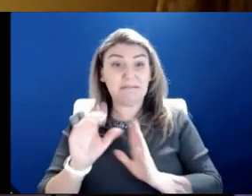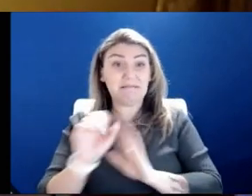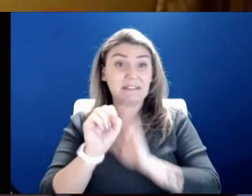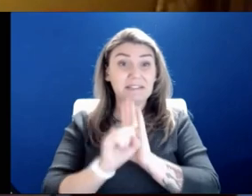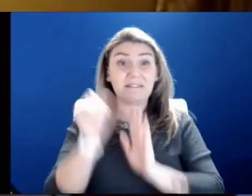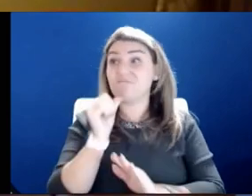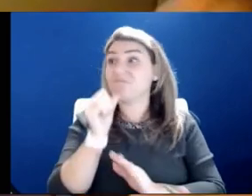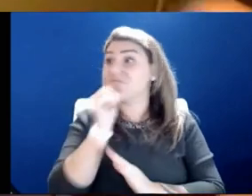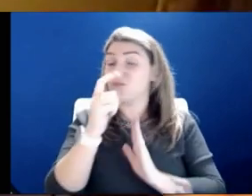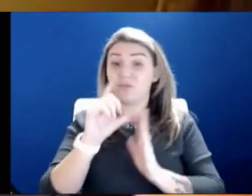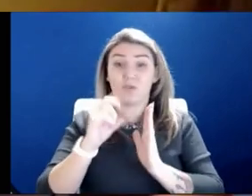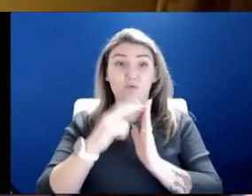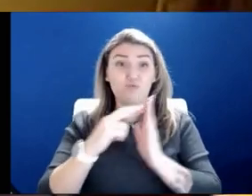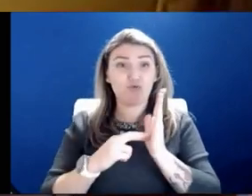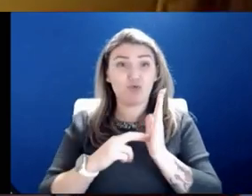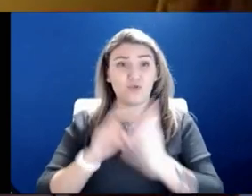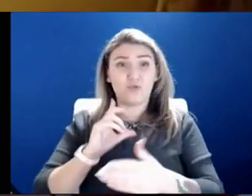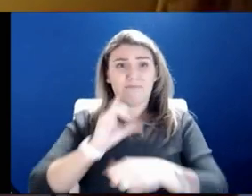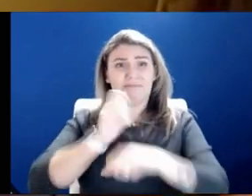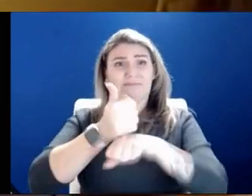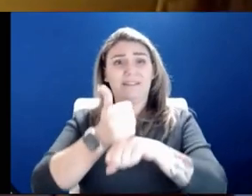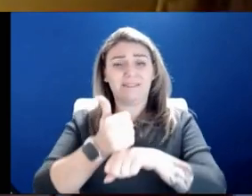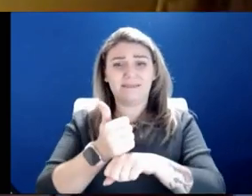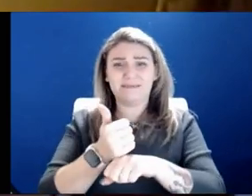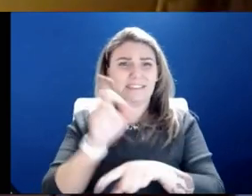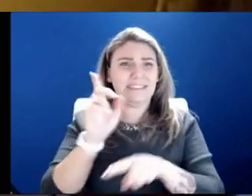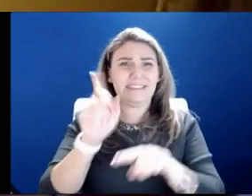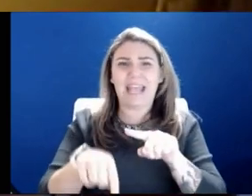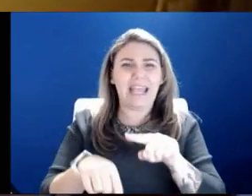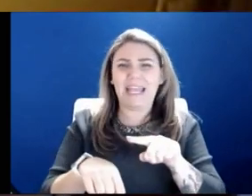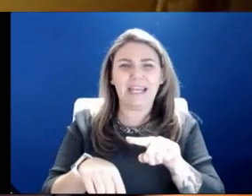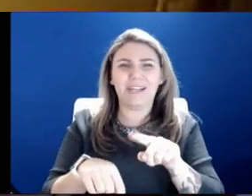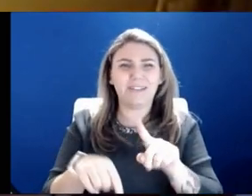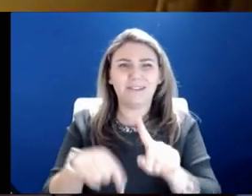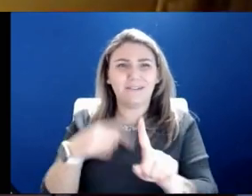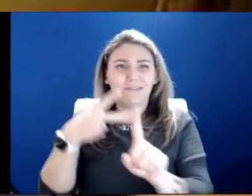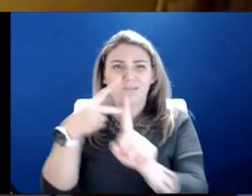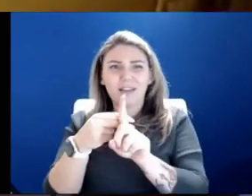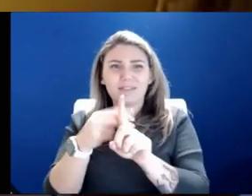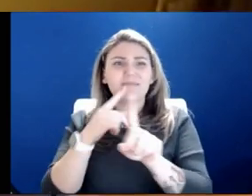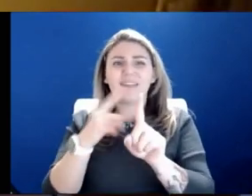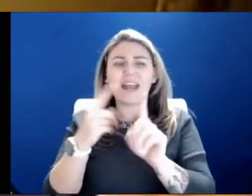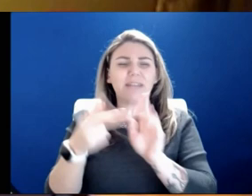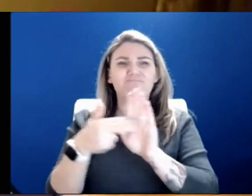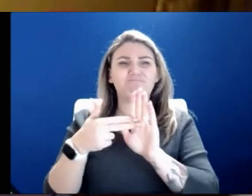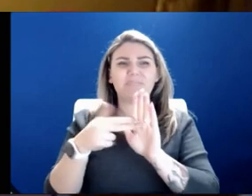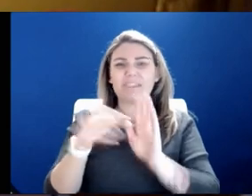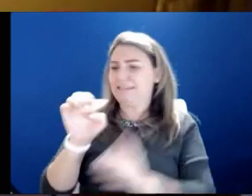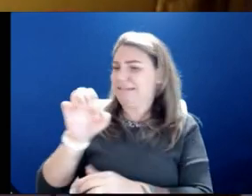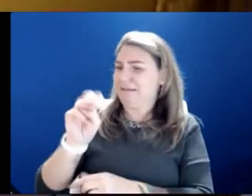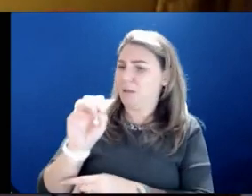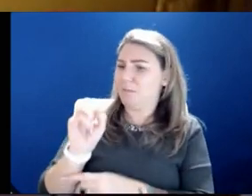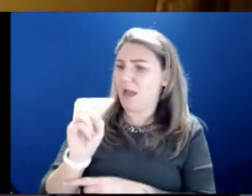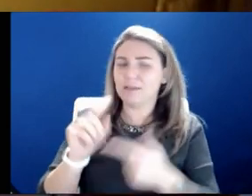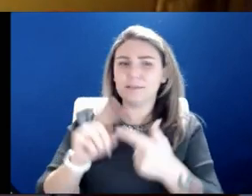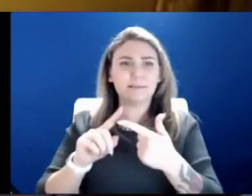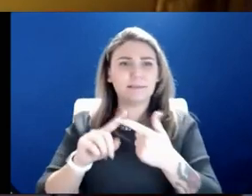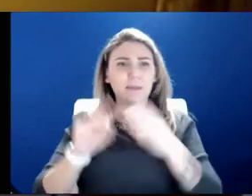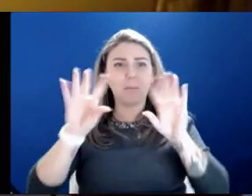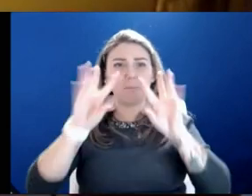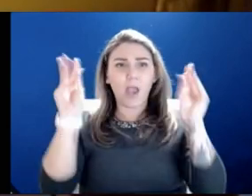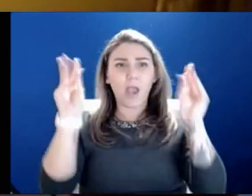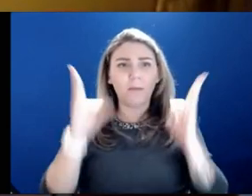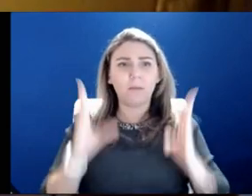says, you know, you can't actually look to vaccination status of EMS workers, your paramedics, something that's very